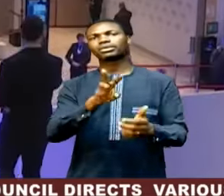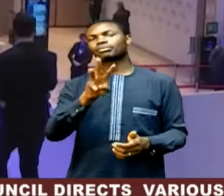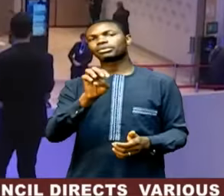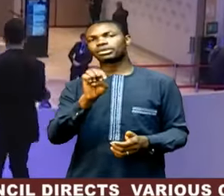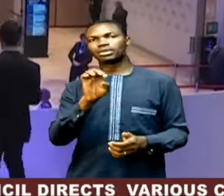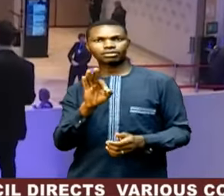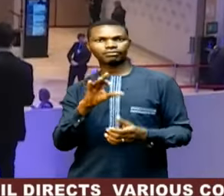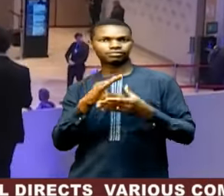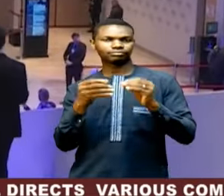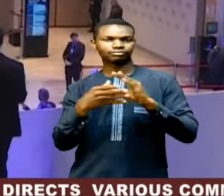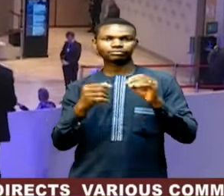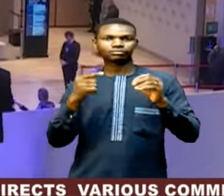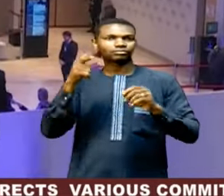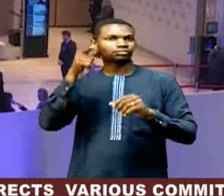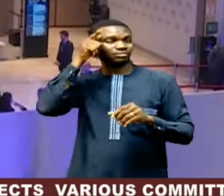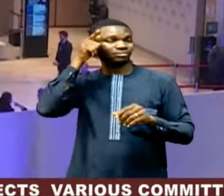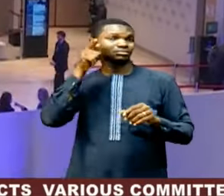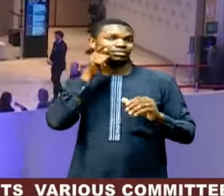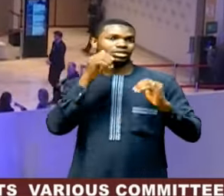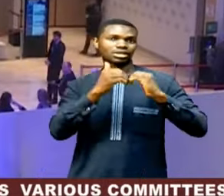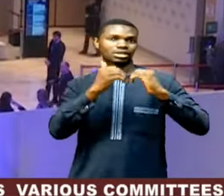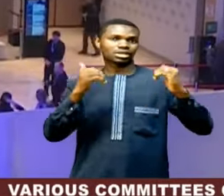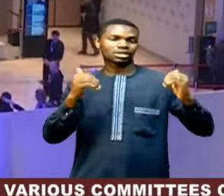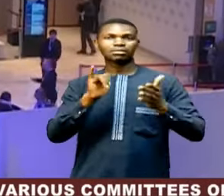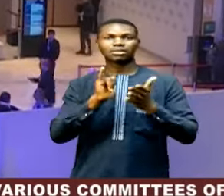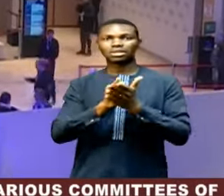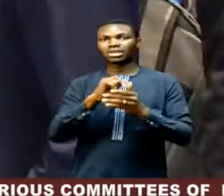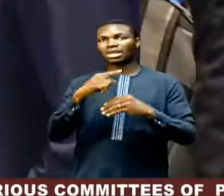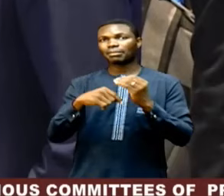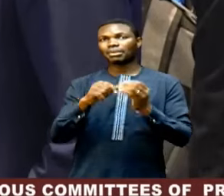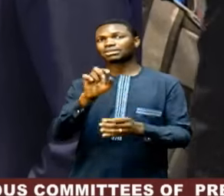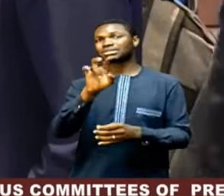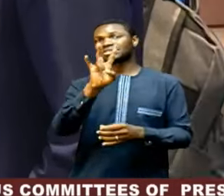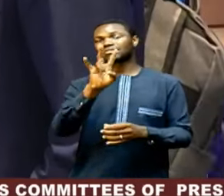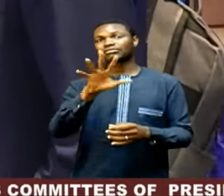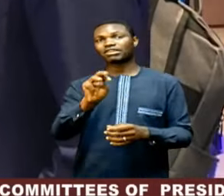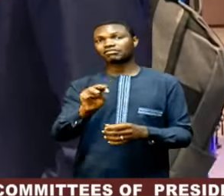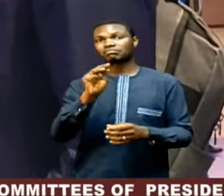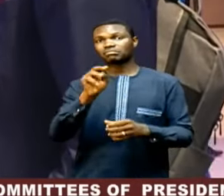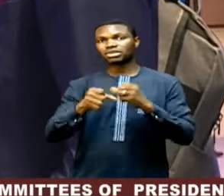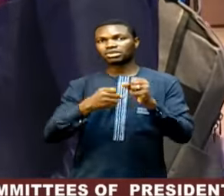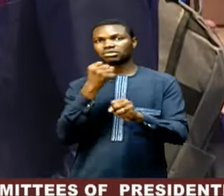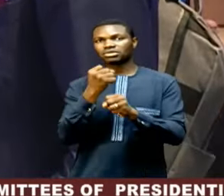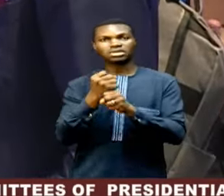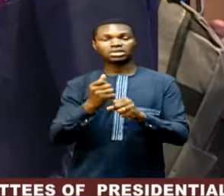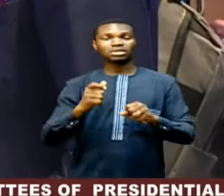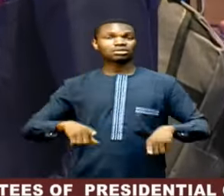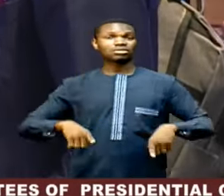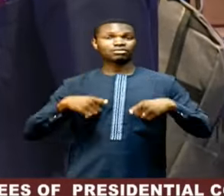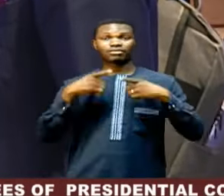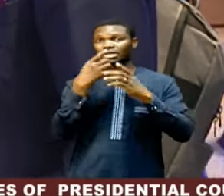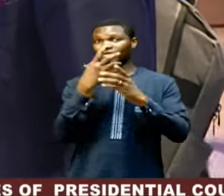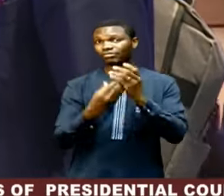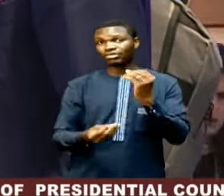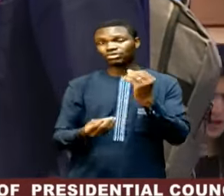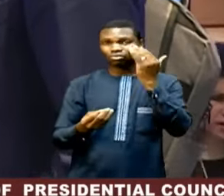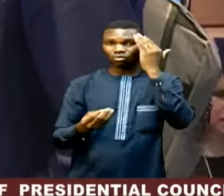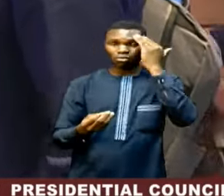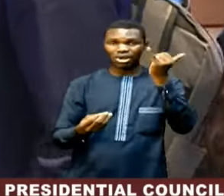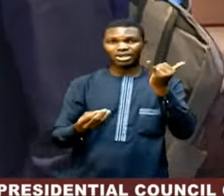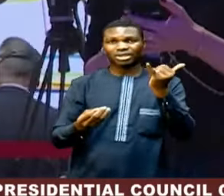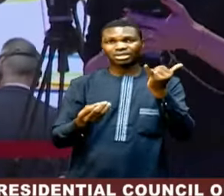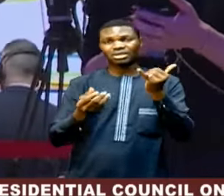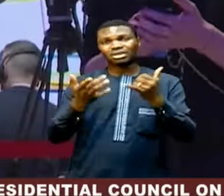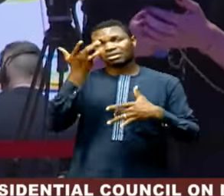gender health gap causes around 75 million years of lives lost due to poor health annually, equating it to a week